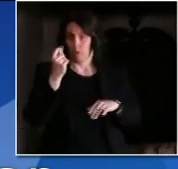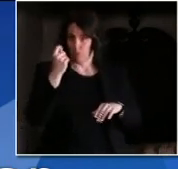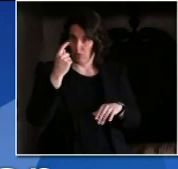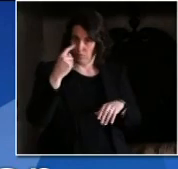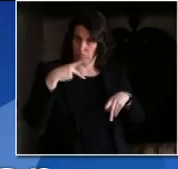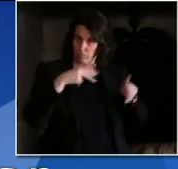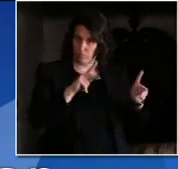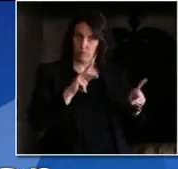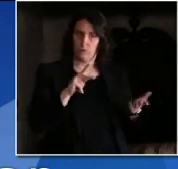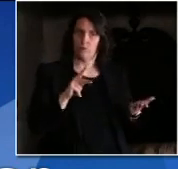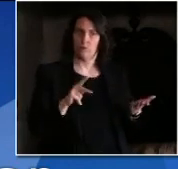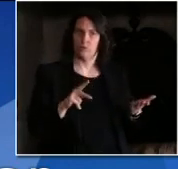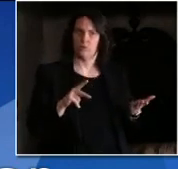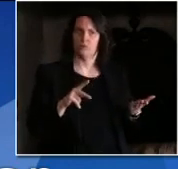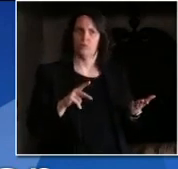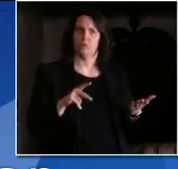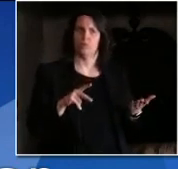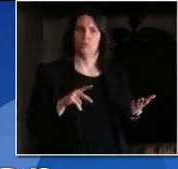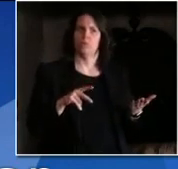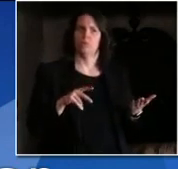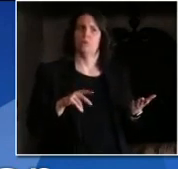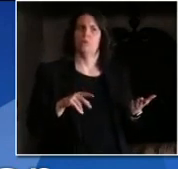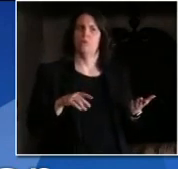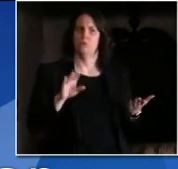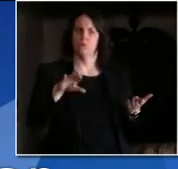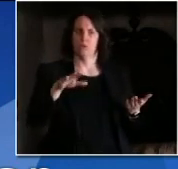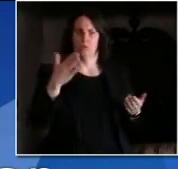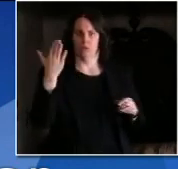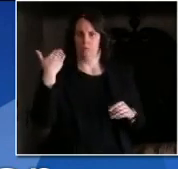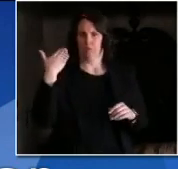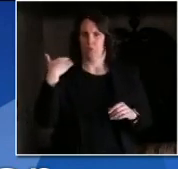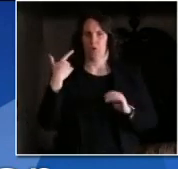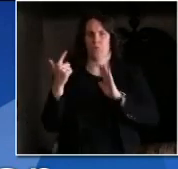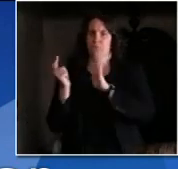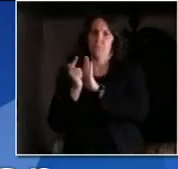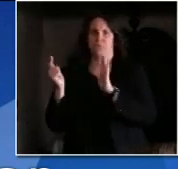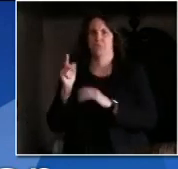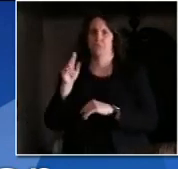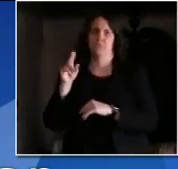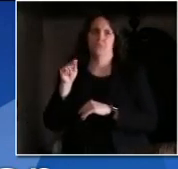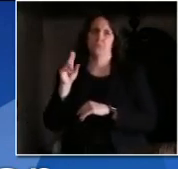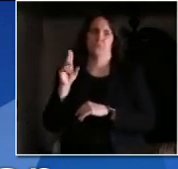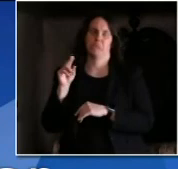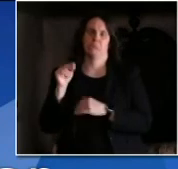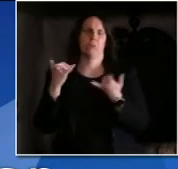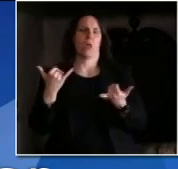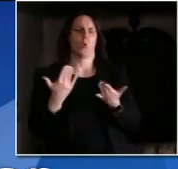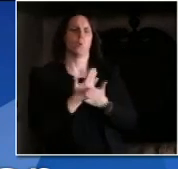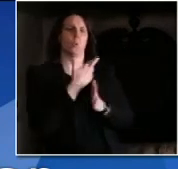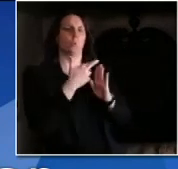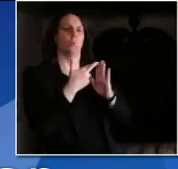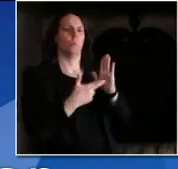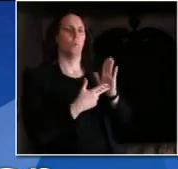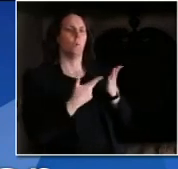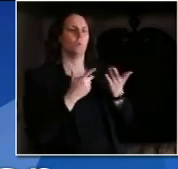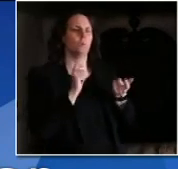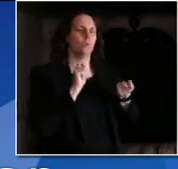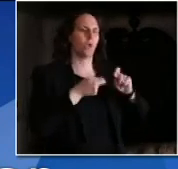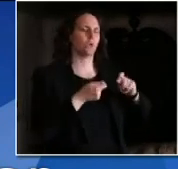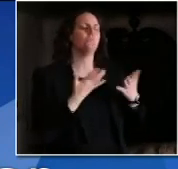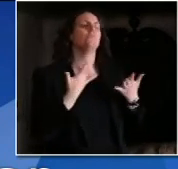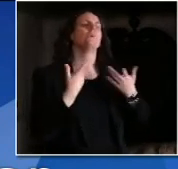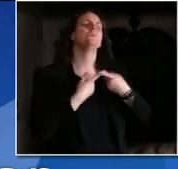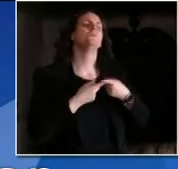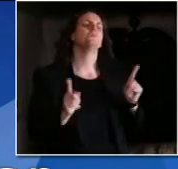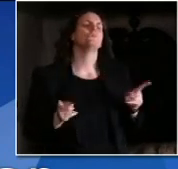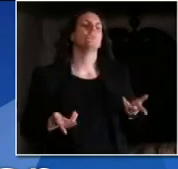that has prompted you to allow golf courses to reopen. I know that there has been a fairly intense lobbying